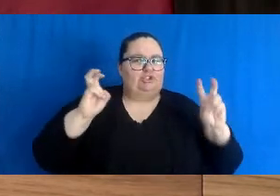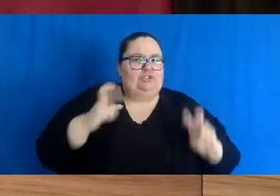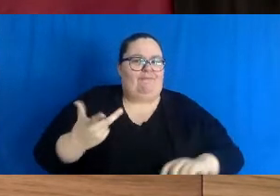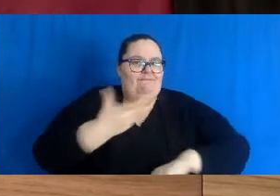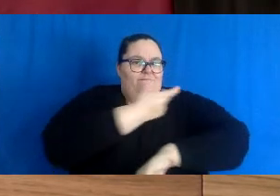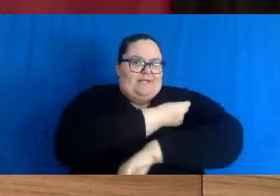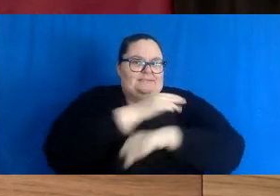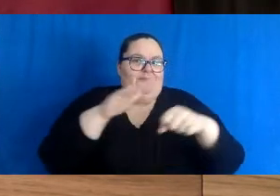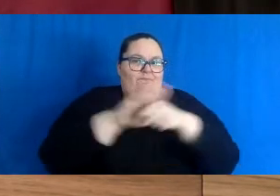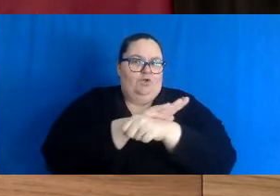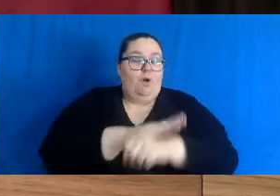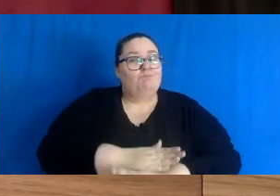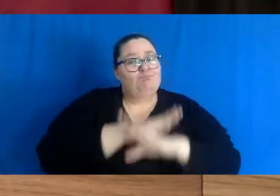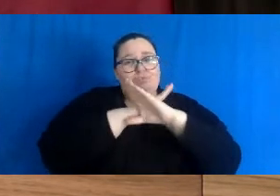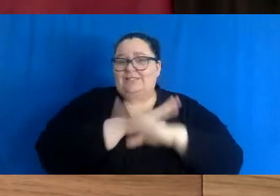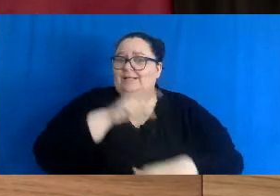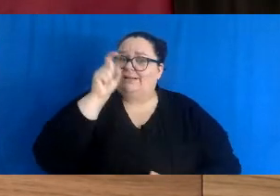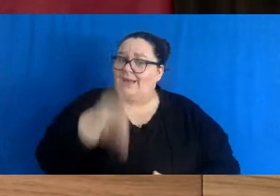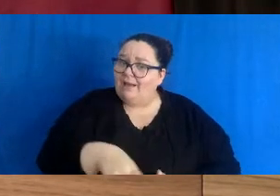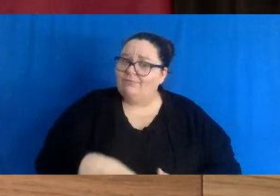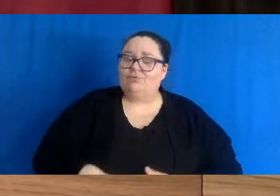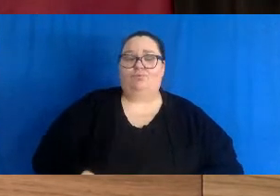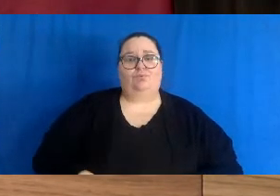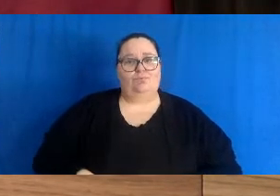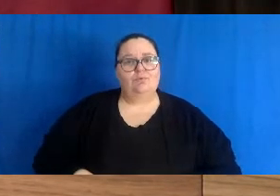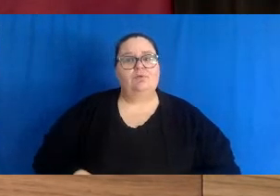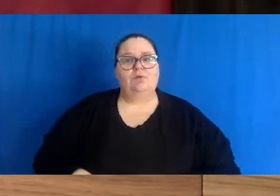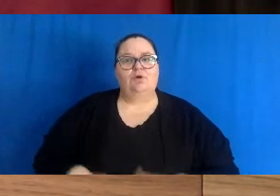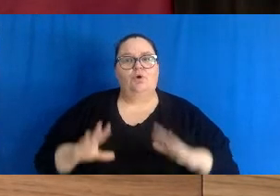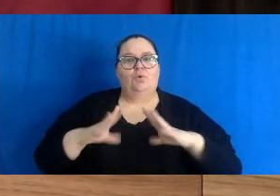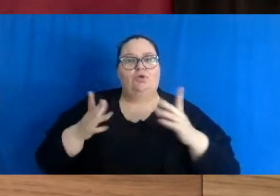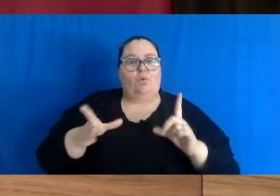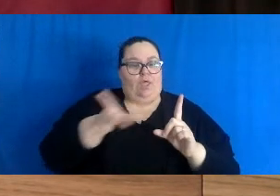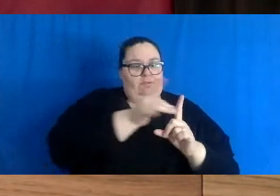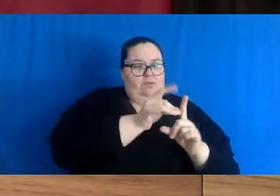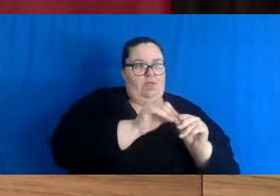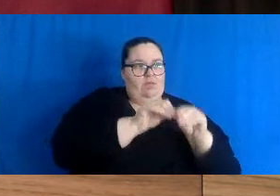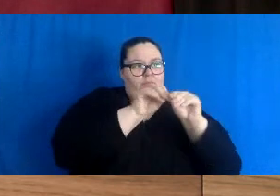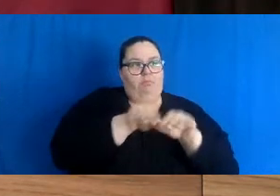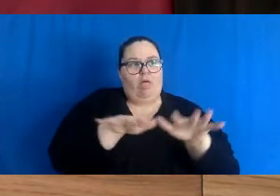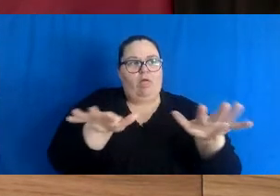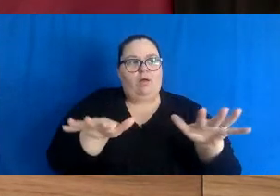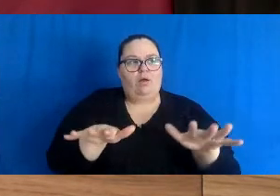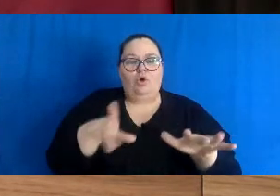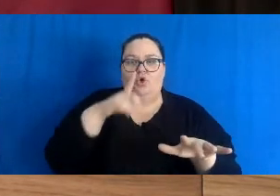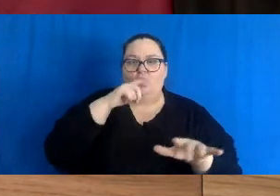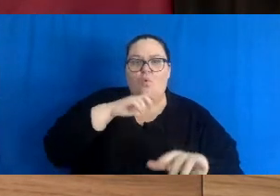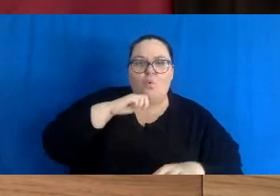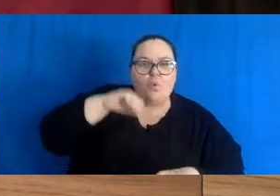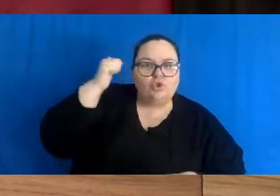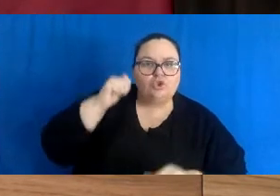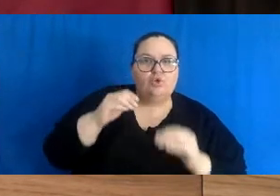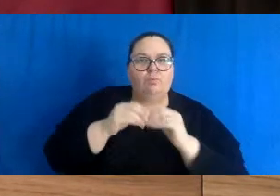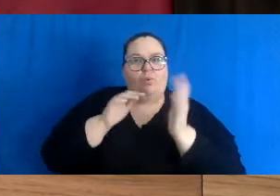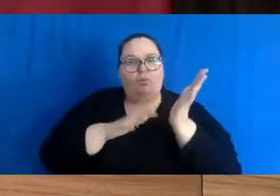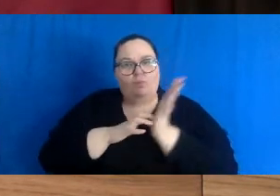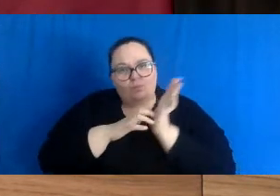must protect them from contracting COVID-19 and prevent them from spreading the virus to others, particularly those who are older and more vulnerable.